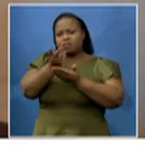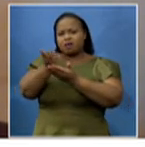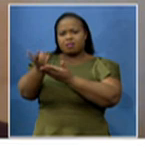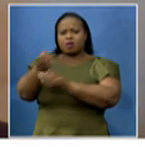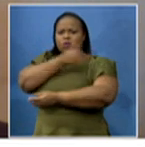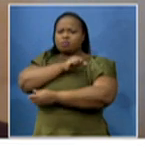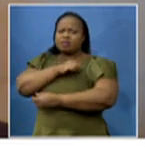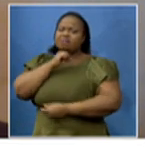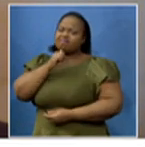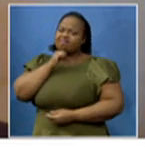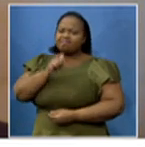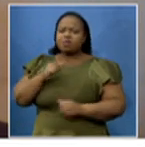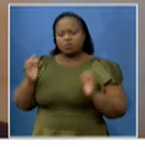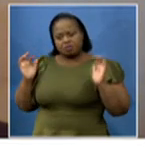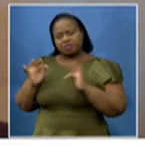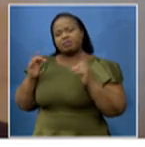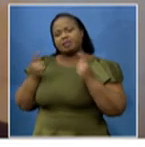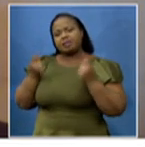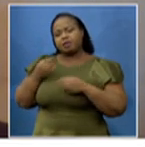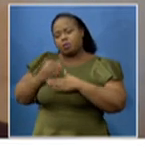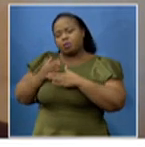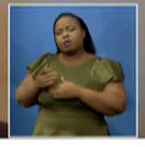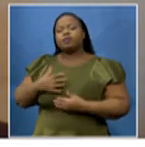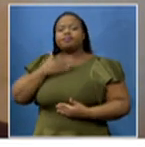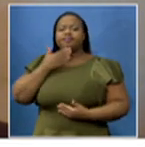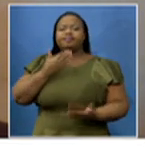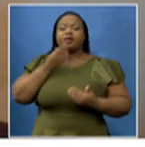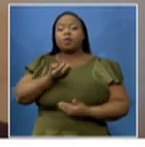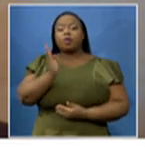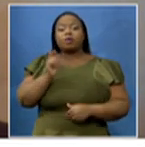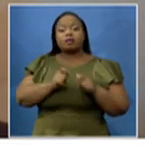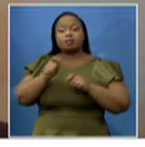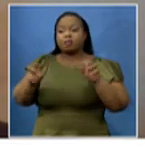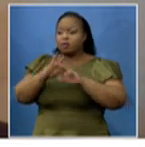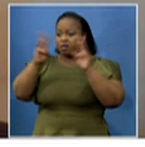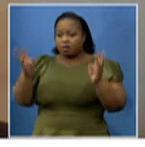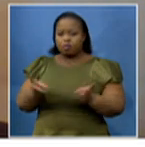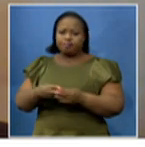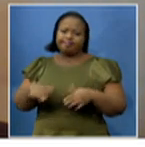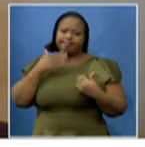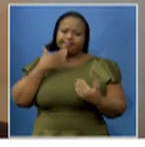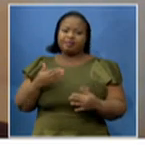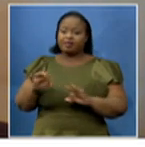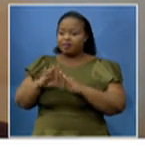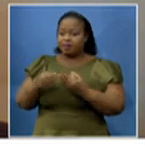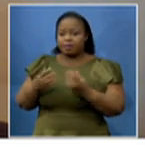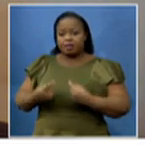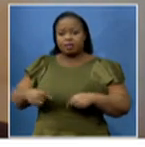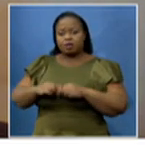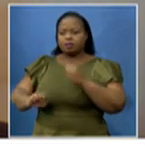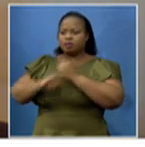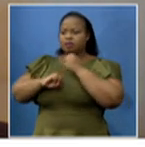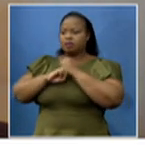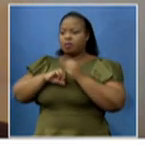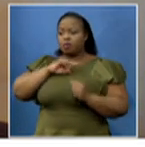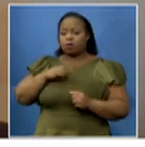everyone for appreciating our skills and the nurses all over the world. Thank you to our families for supporting us, because even